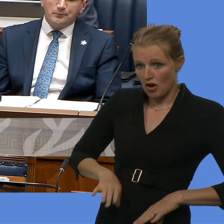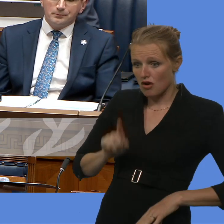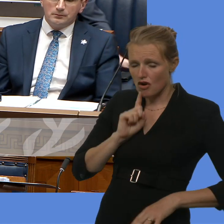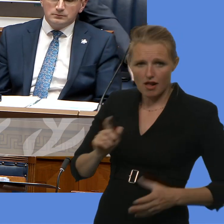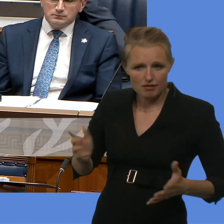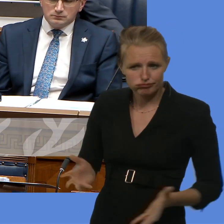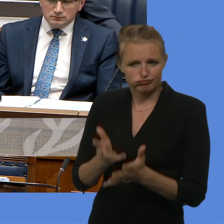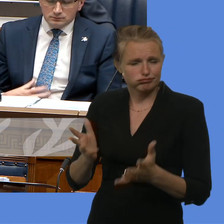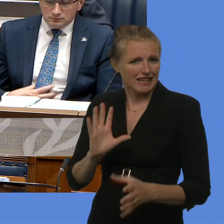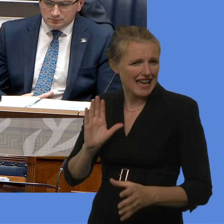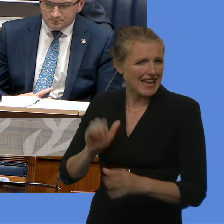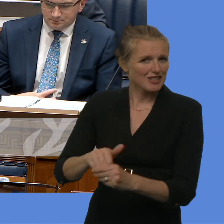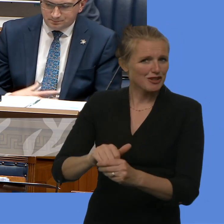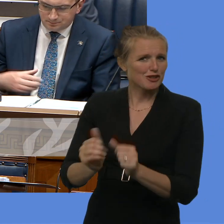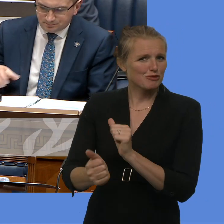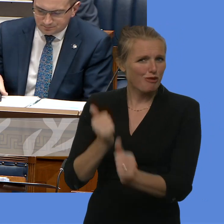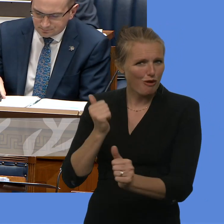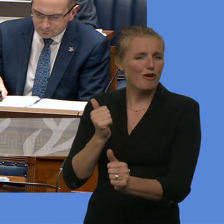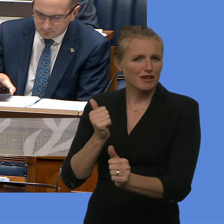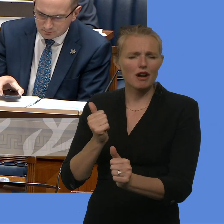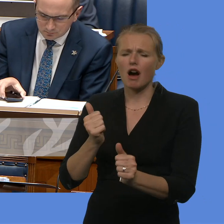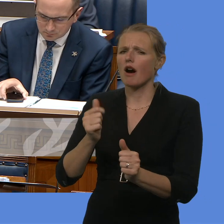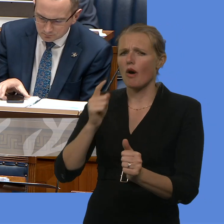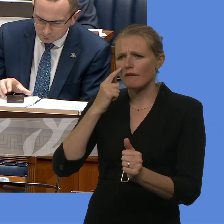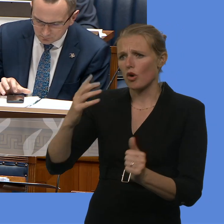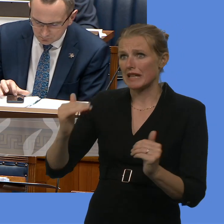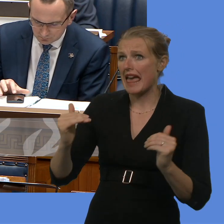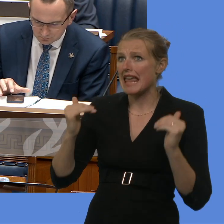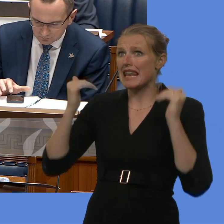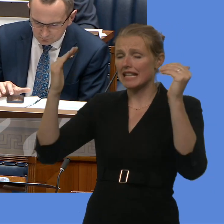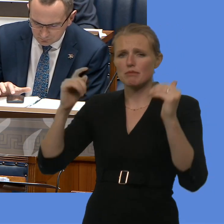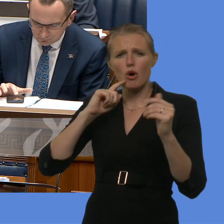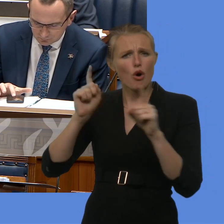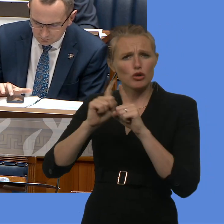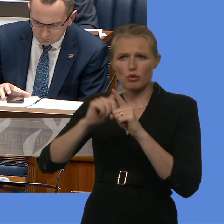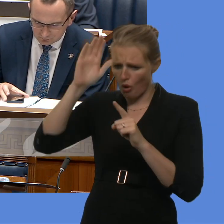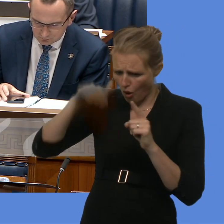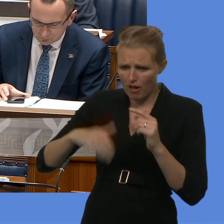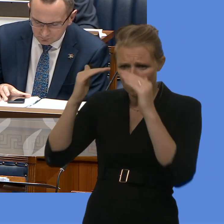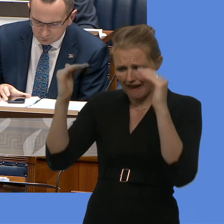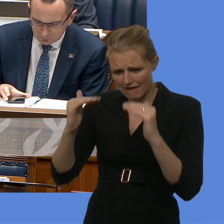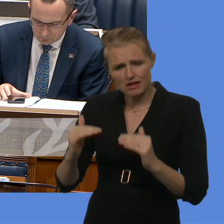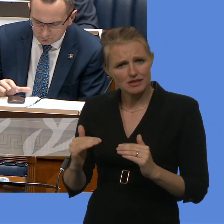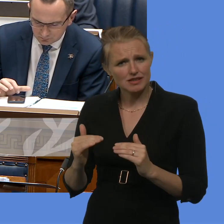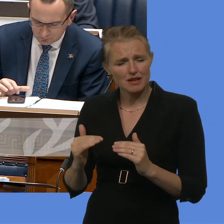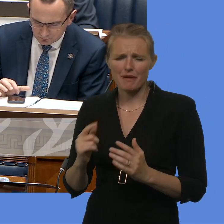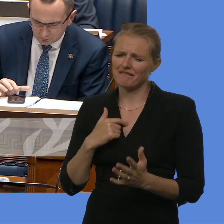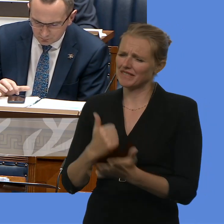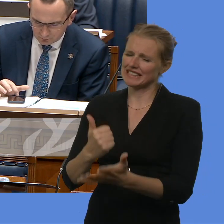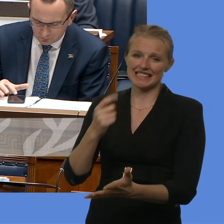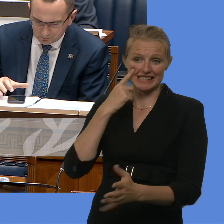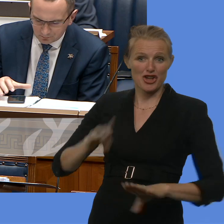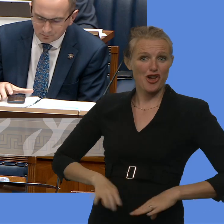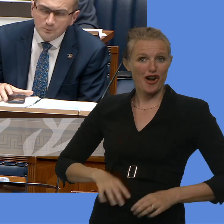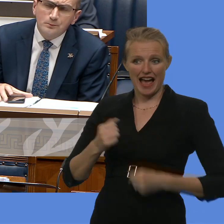sport, not just at that elite level, but at every single level. But of course, it's fantastic to see our young athletes